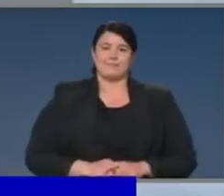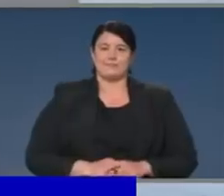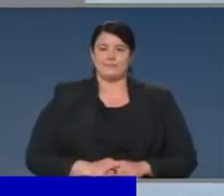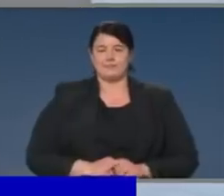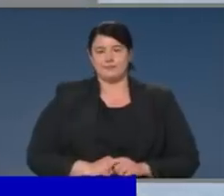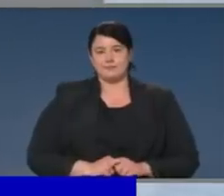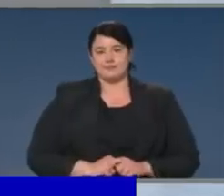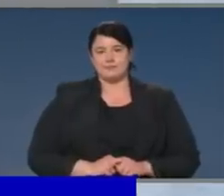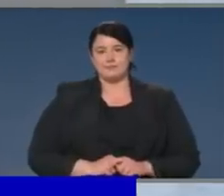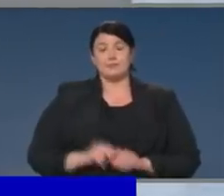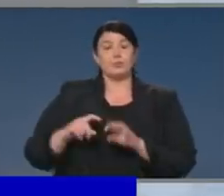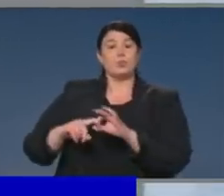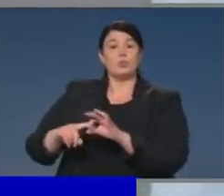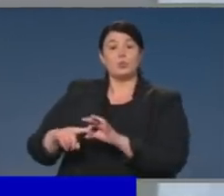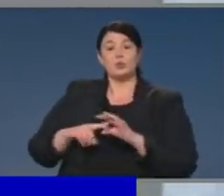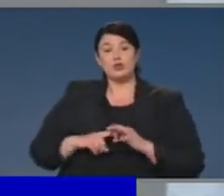Sorry?